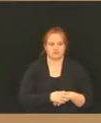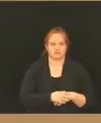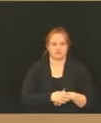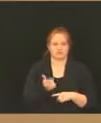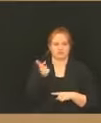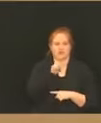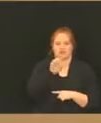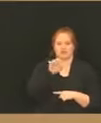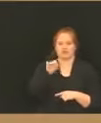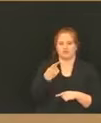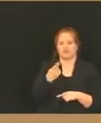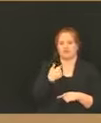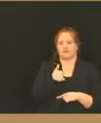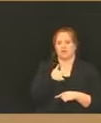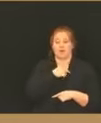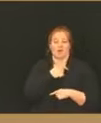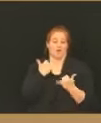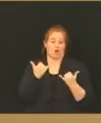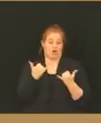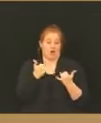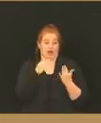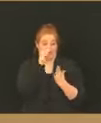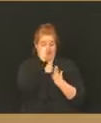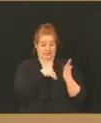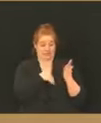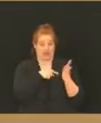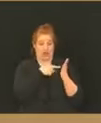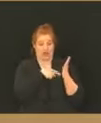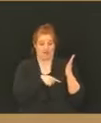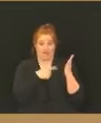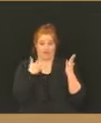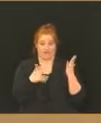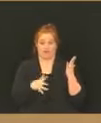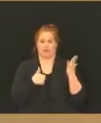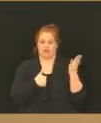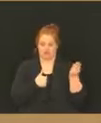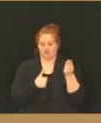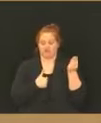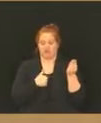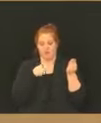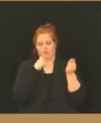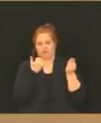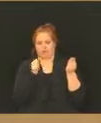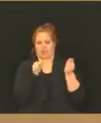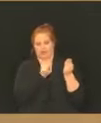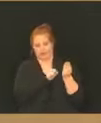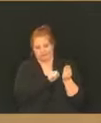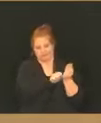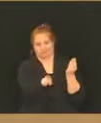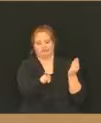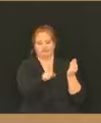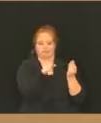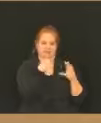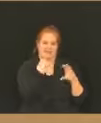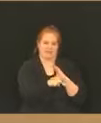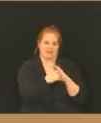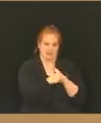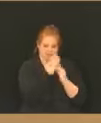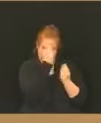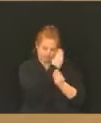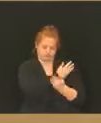an email out to all of those who have we got completed information. So we'll be trying to reach back out to those individuals to